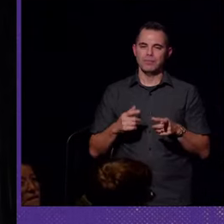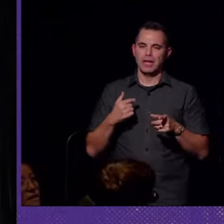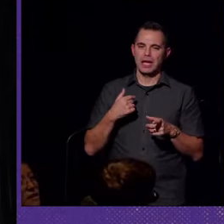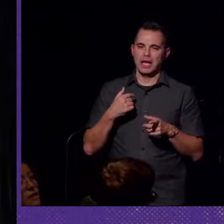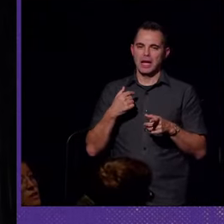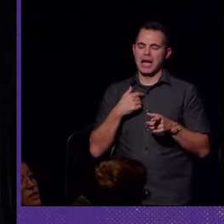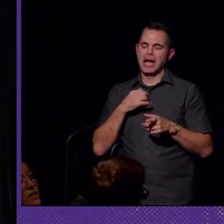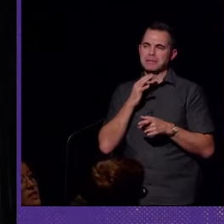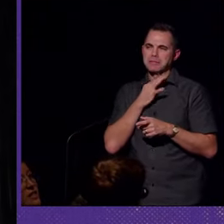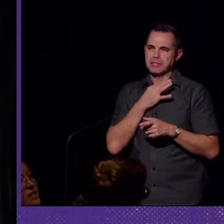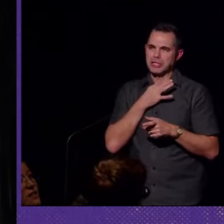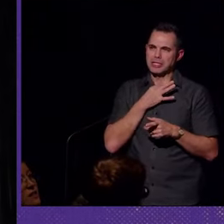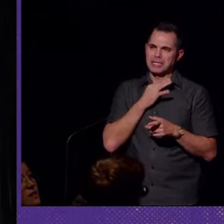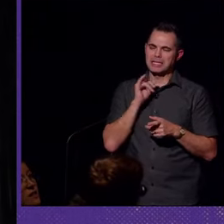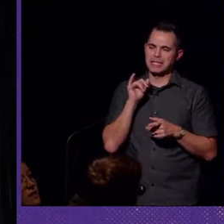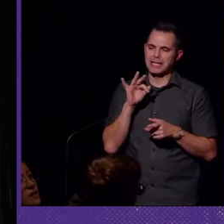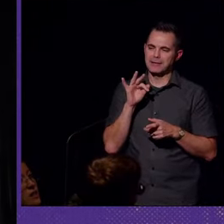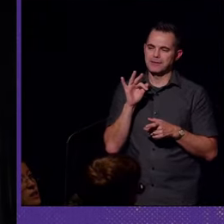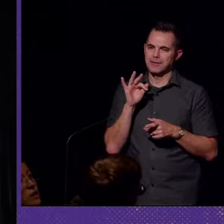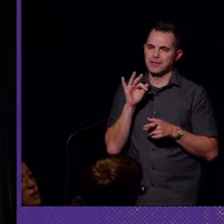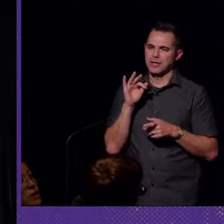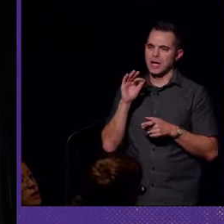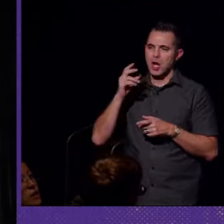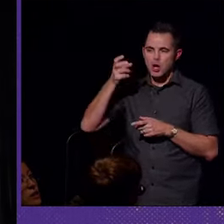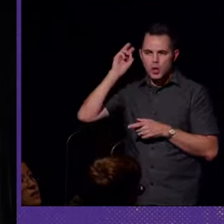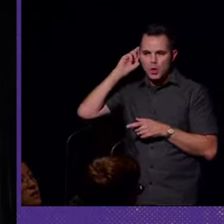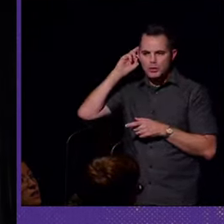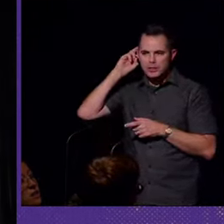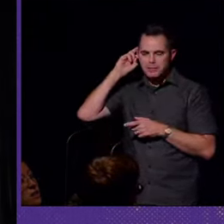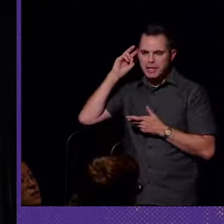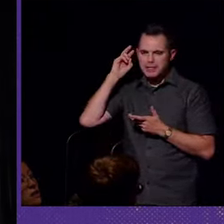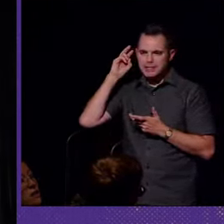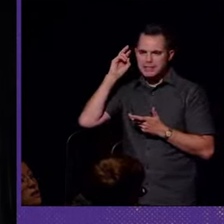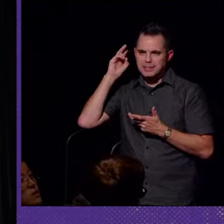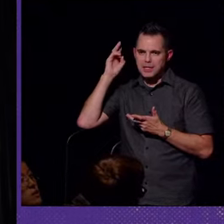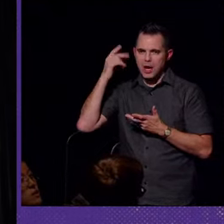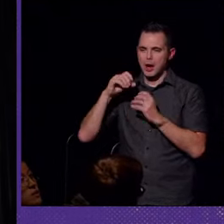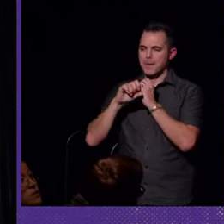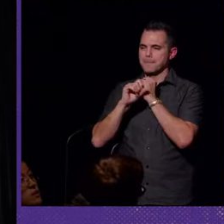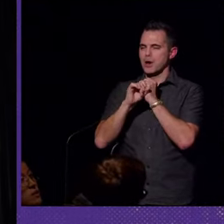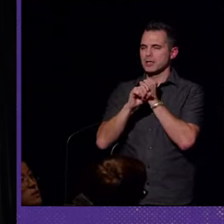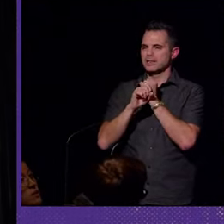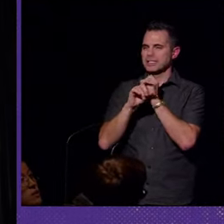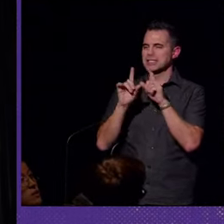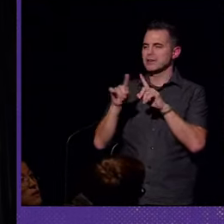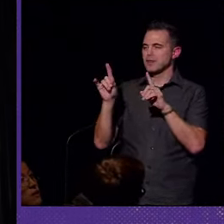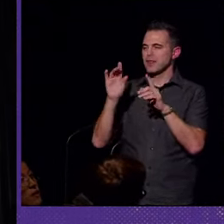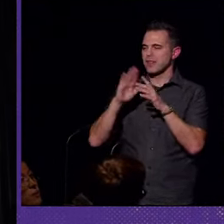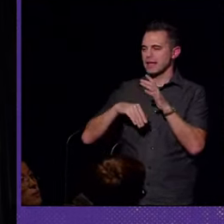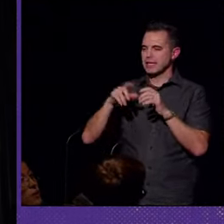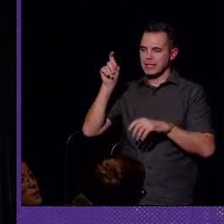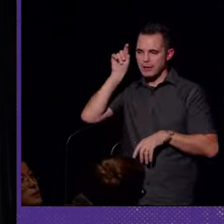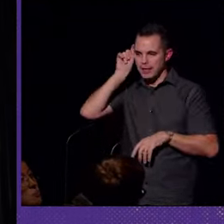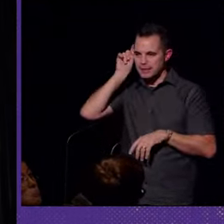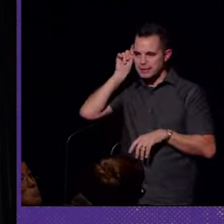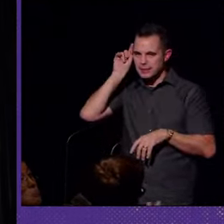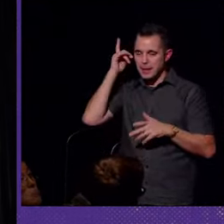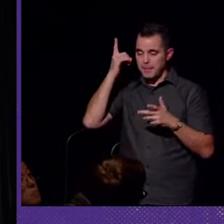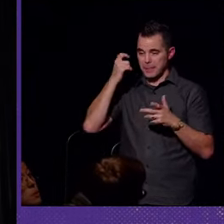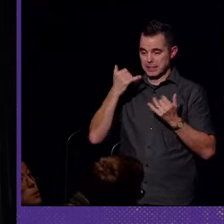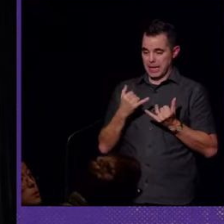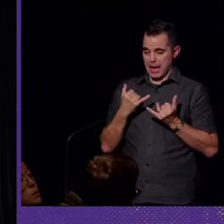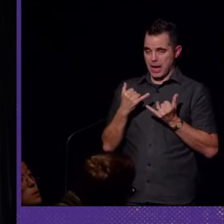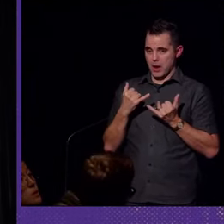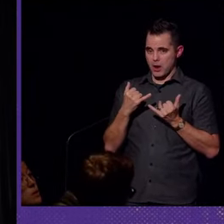I'm curious if cochlear implants are marketed differently than hearing aids. Because